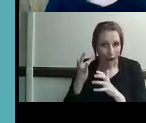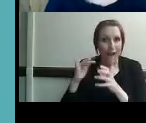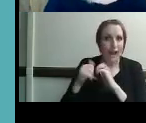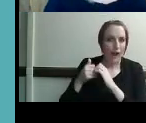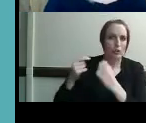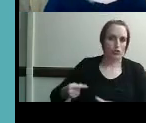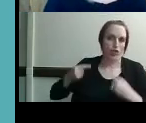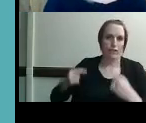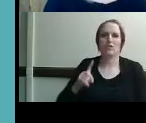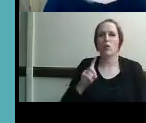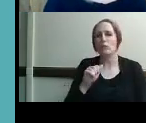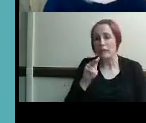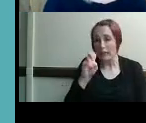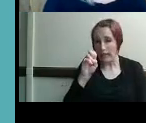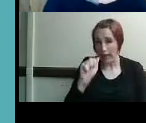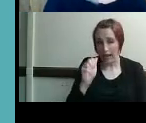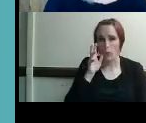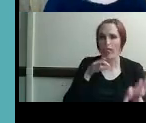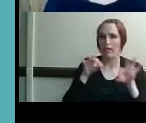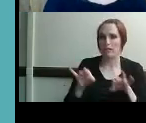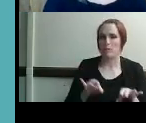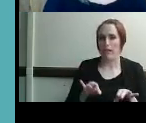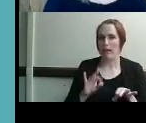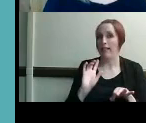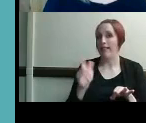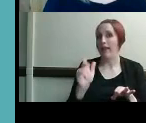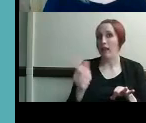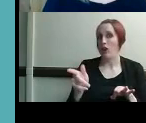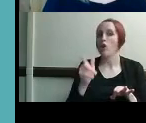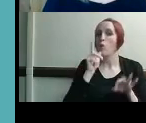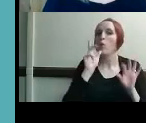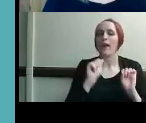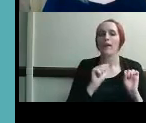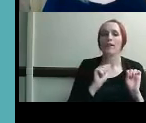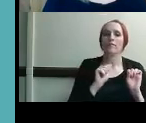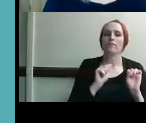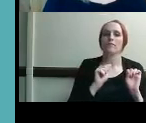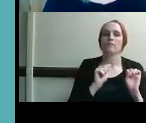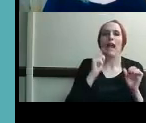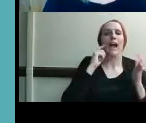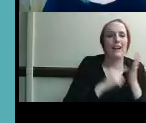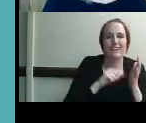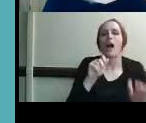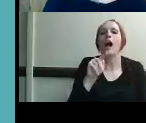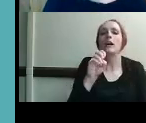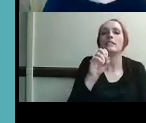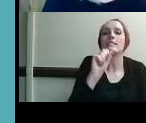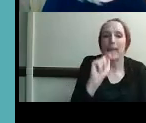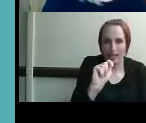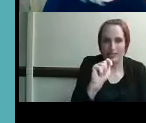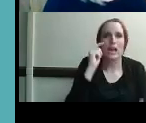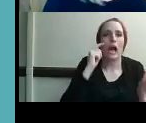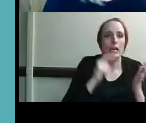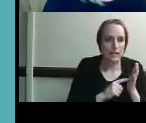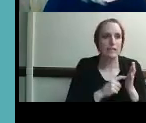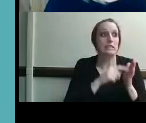will get into that a little bit later who can who can attest and who can't but um um looking at that